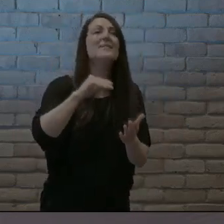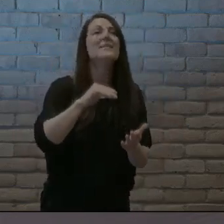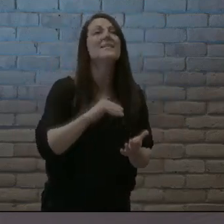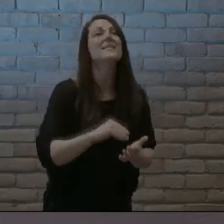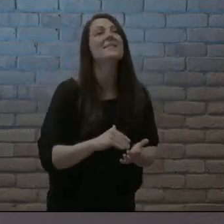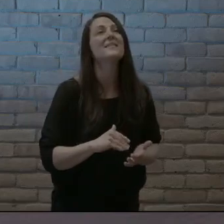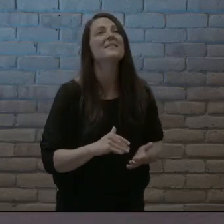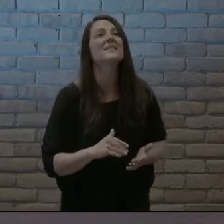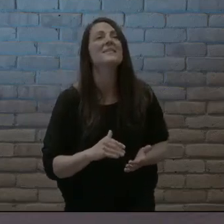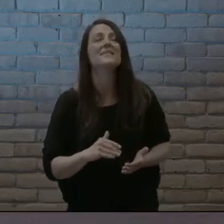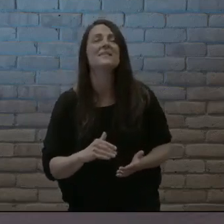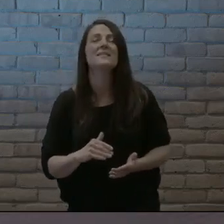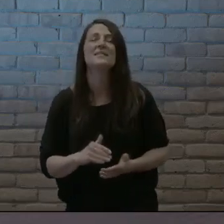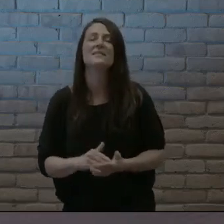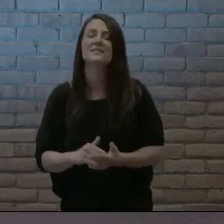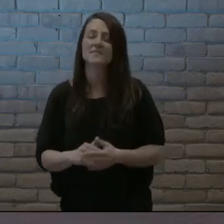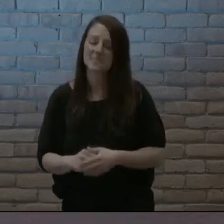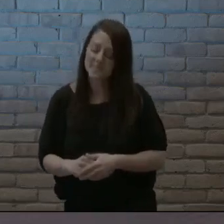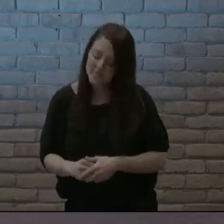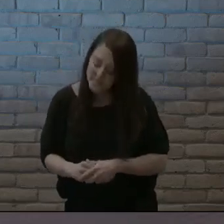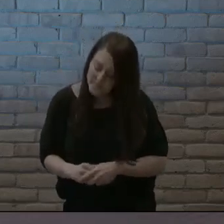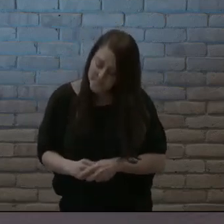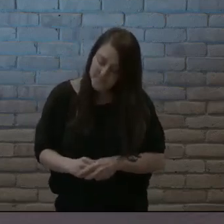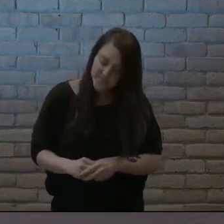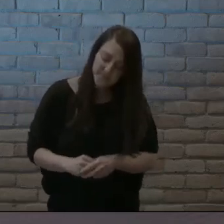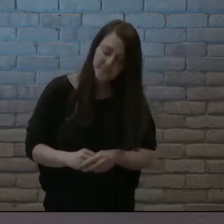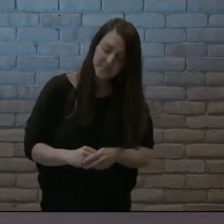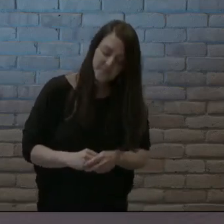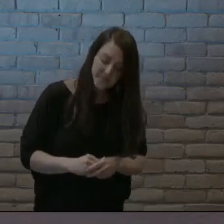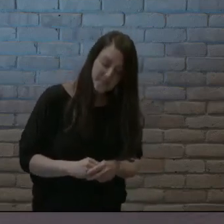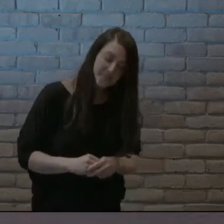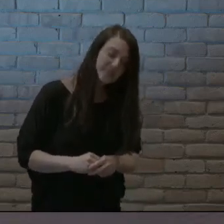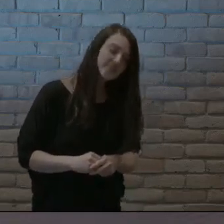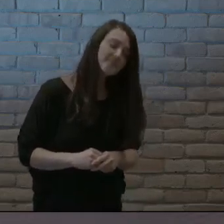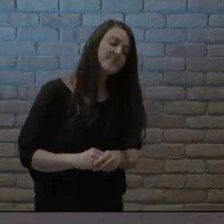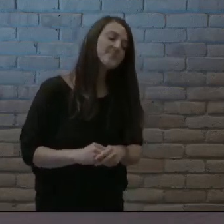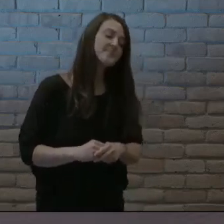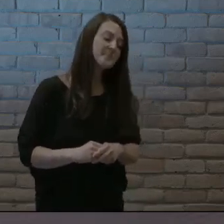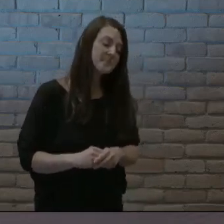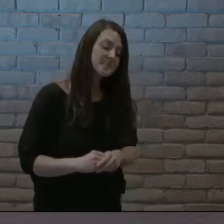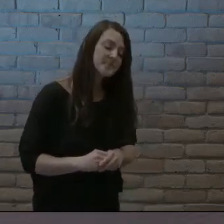And my heart